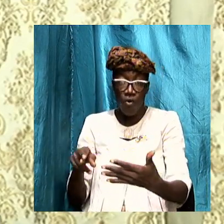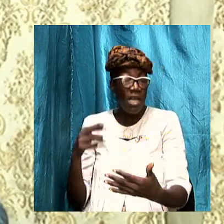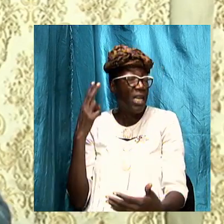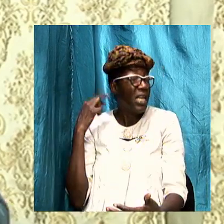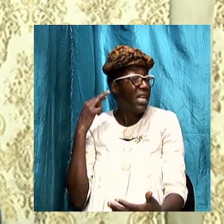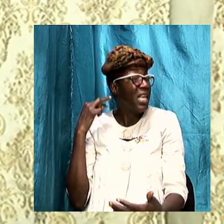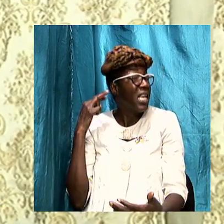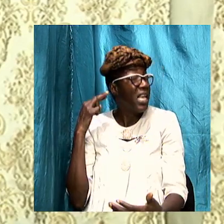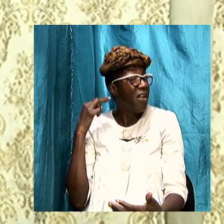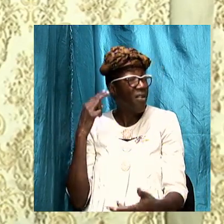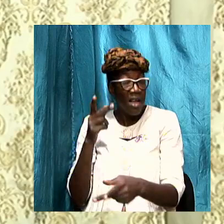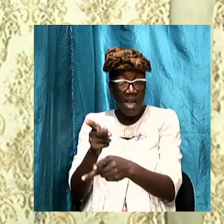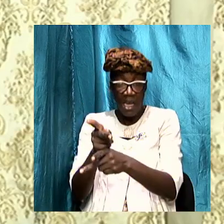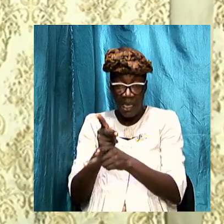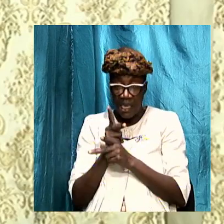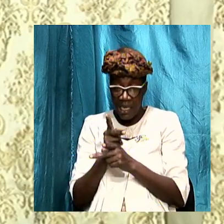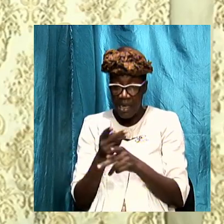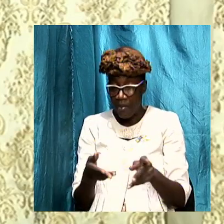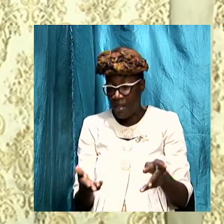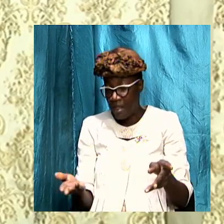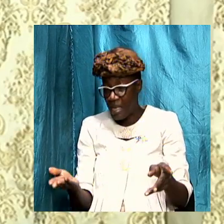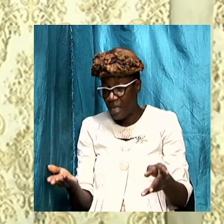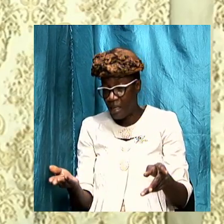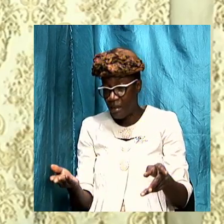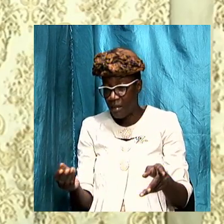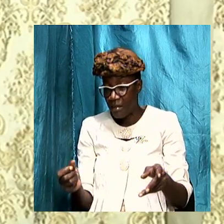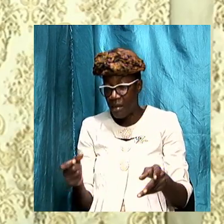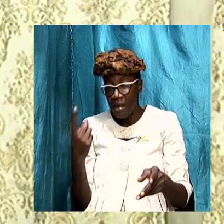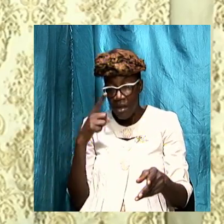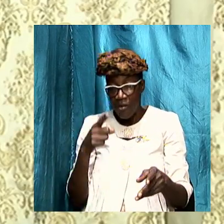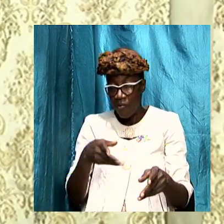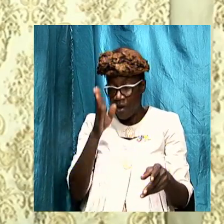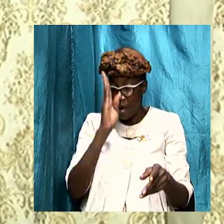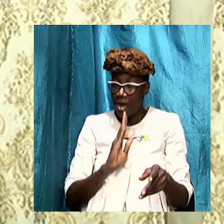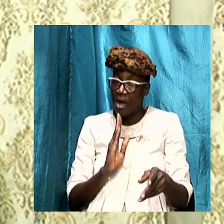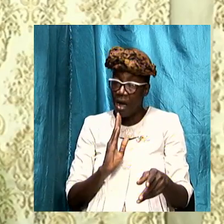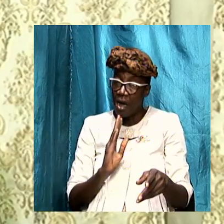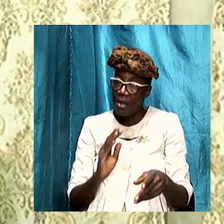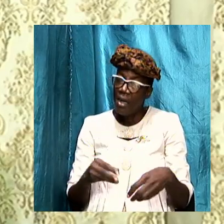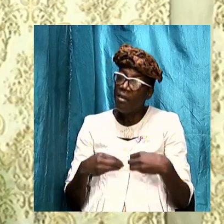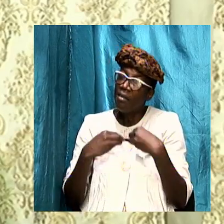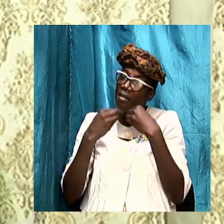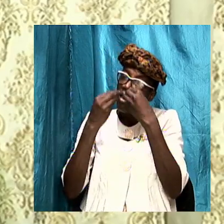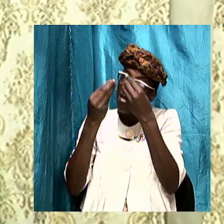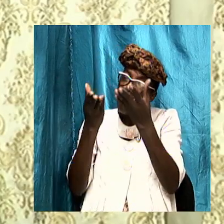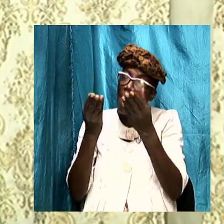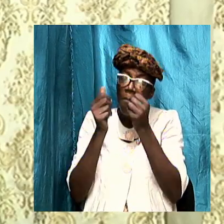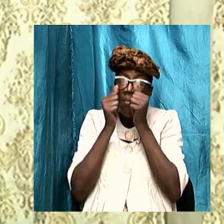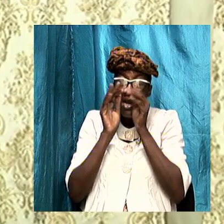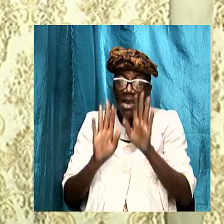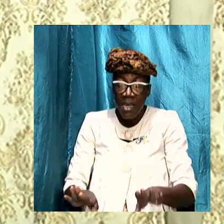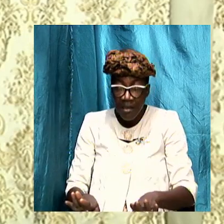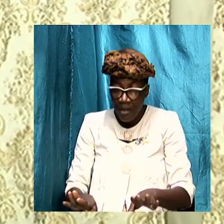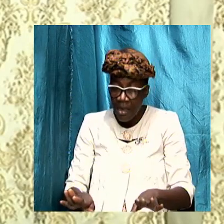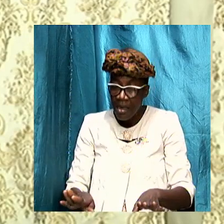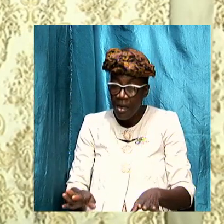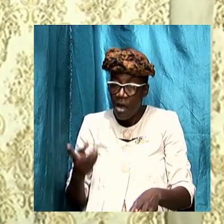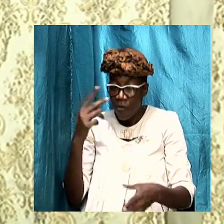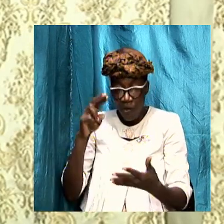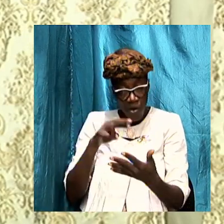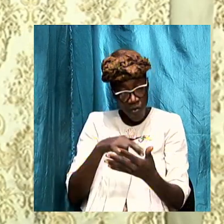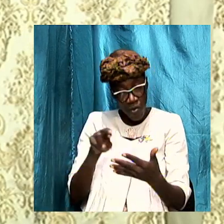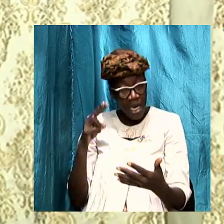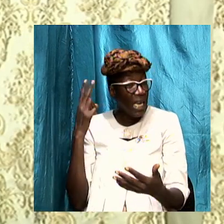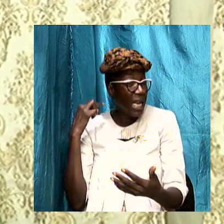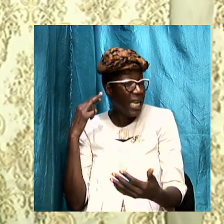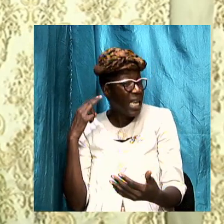and that keep the things so that for God to pronounce a blessing upon us for reading it and